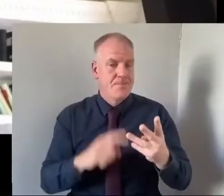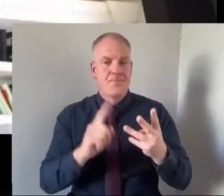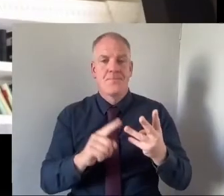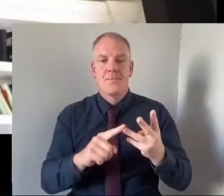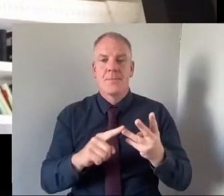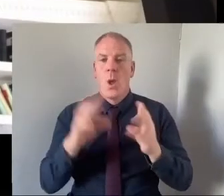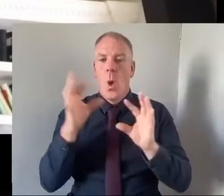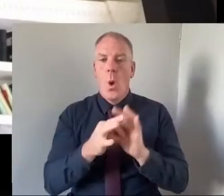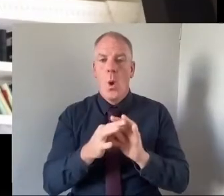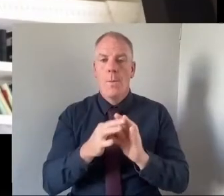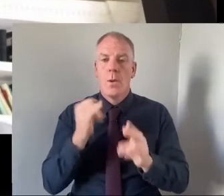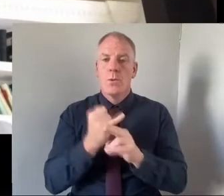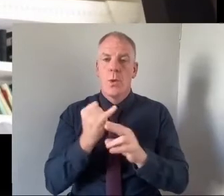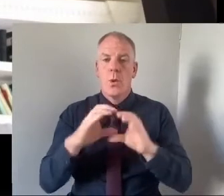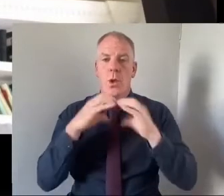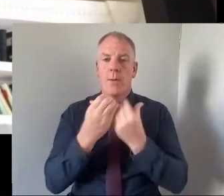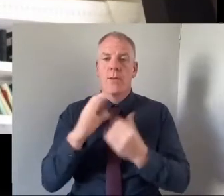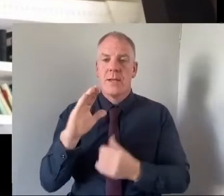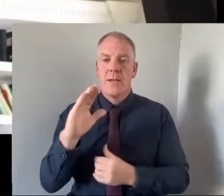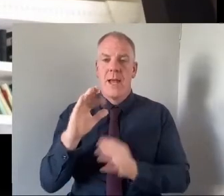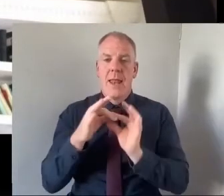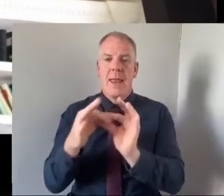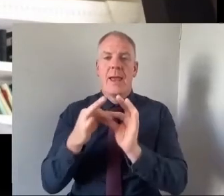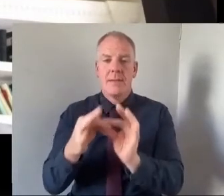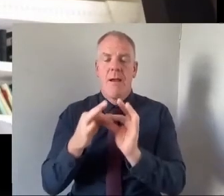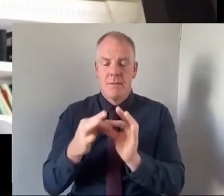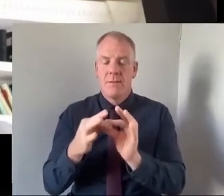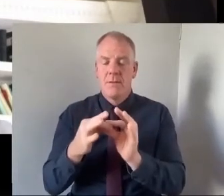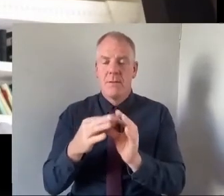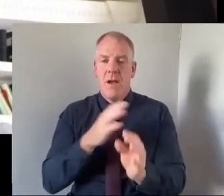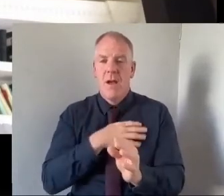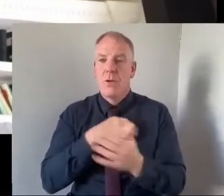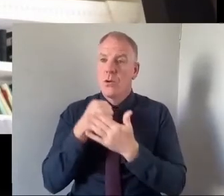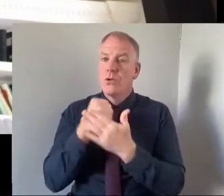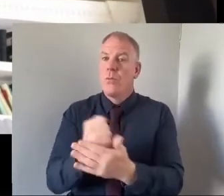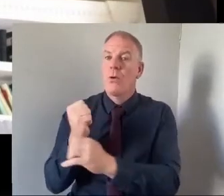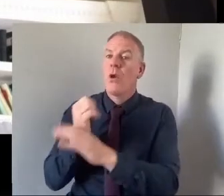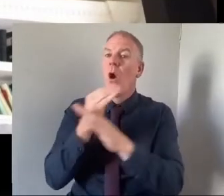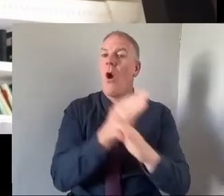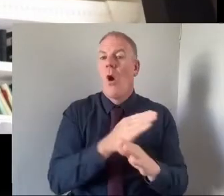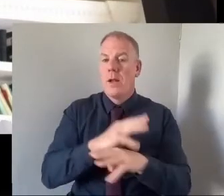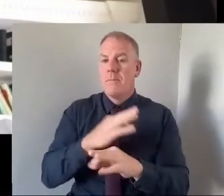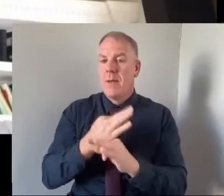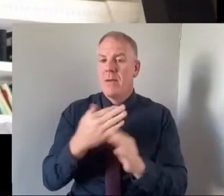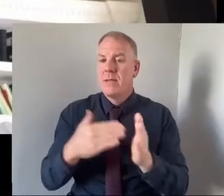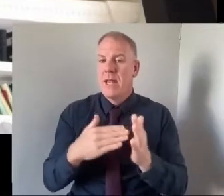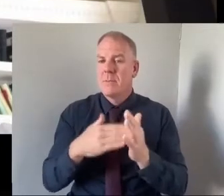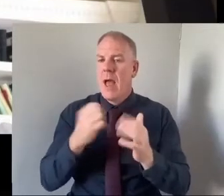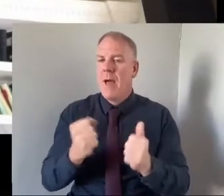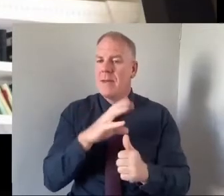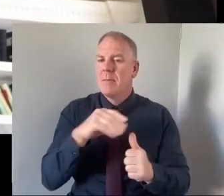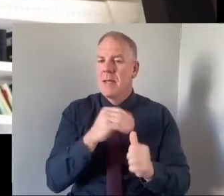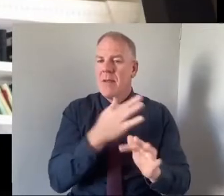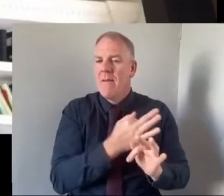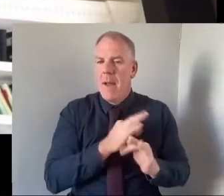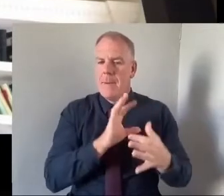homeschool community liaison officer she will support all parents but she will have her targeted families who she will